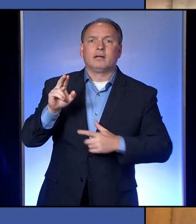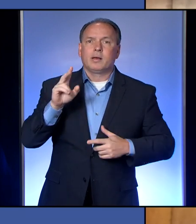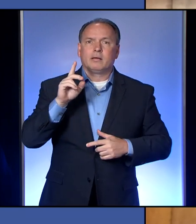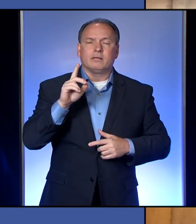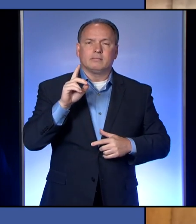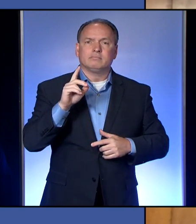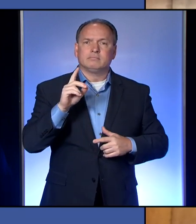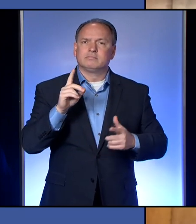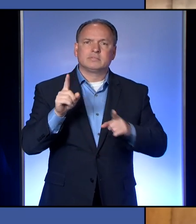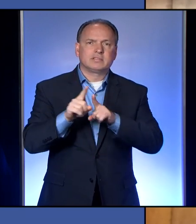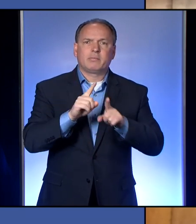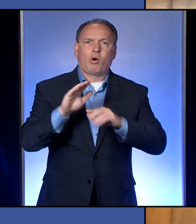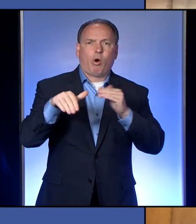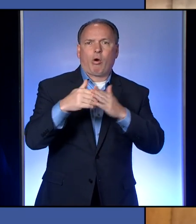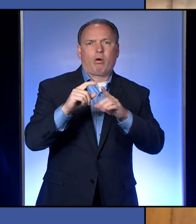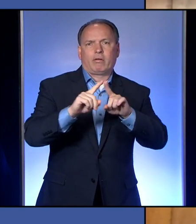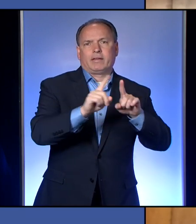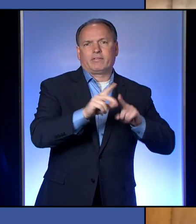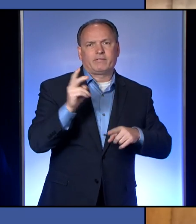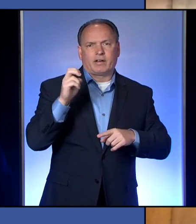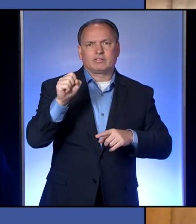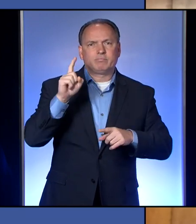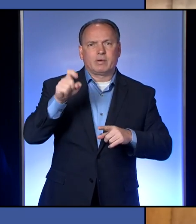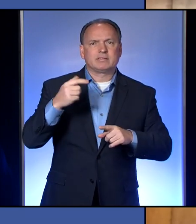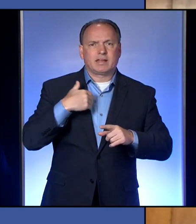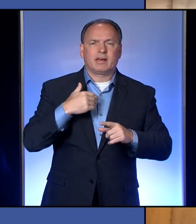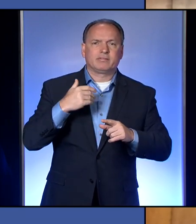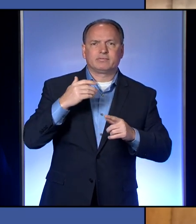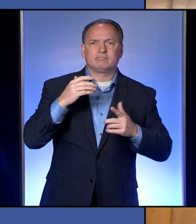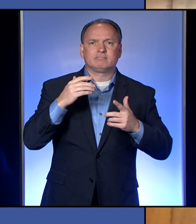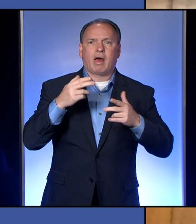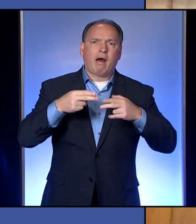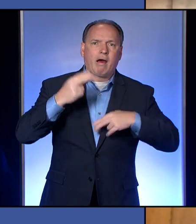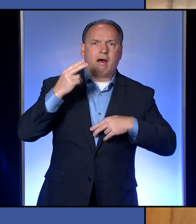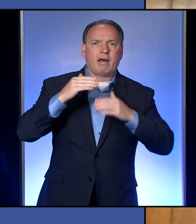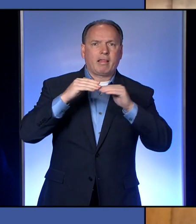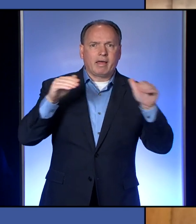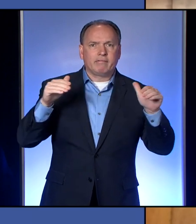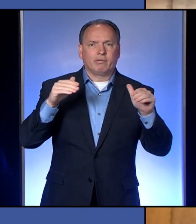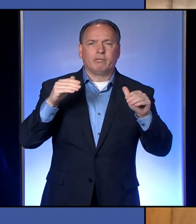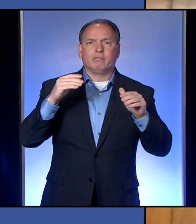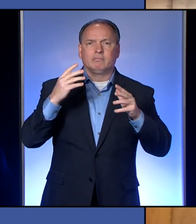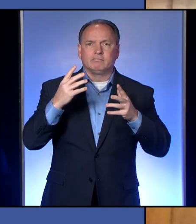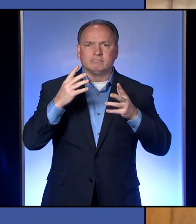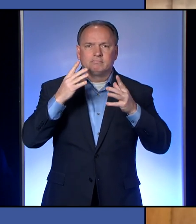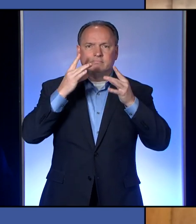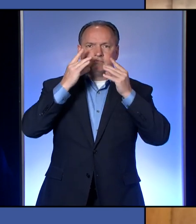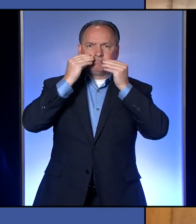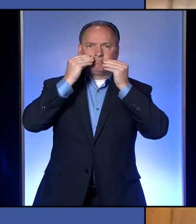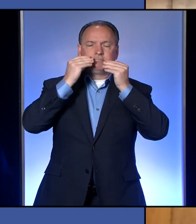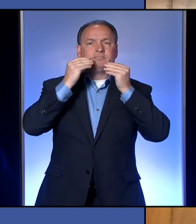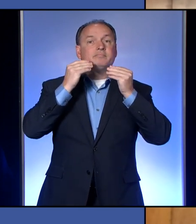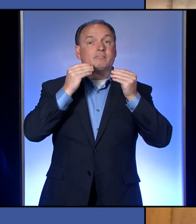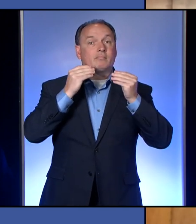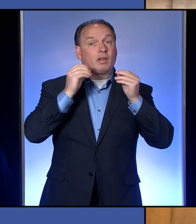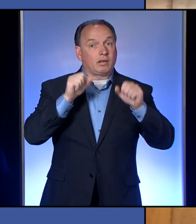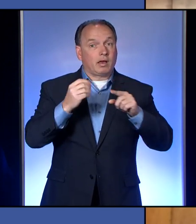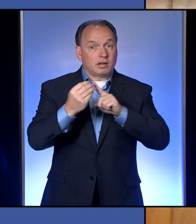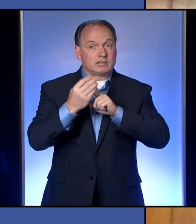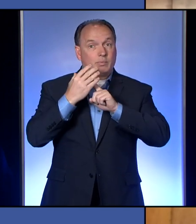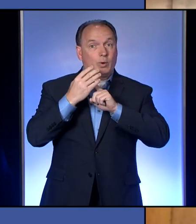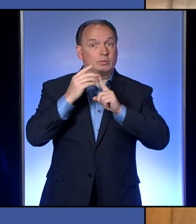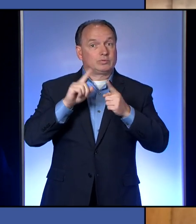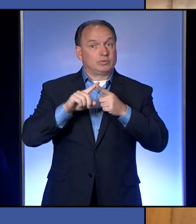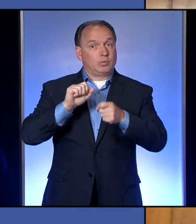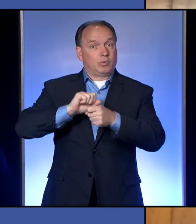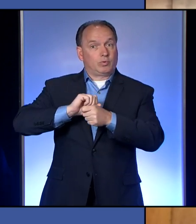that gets into your system before you get infected. And you can get exposed to COVID